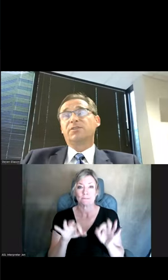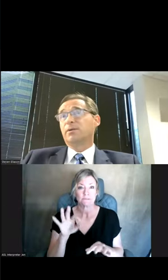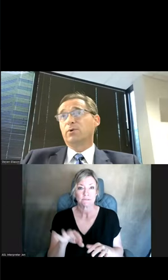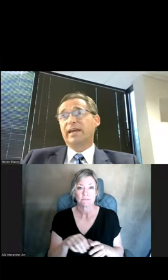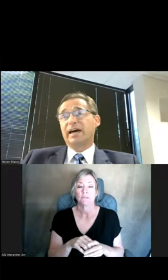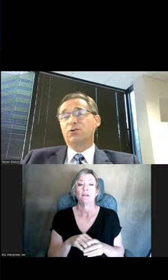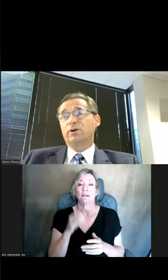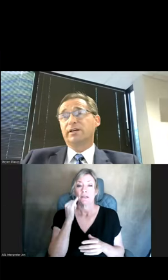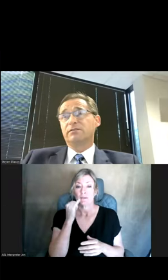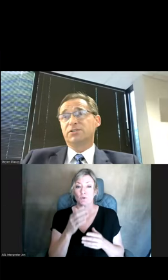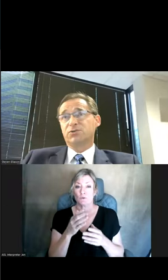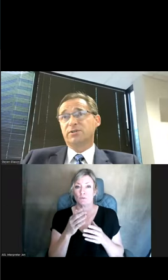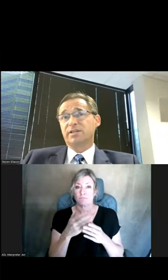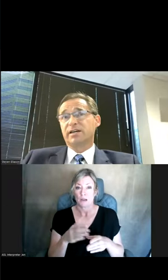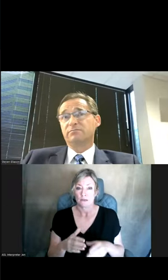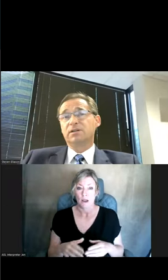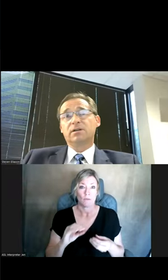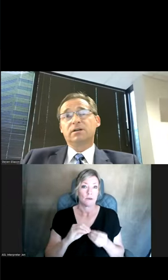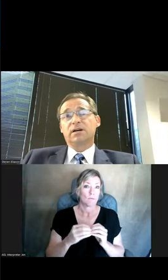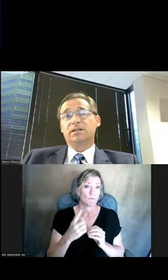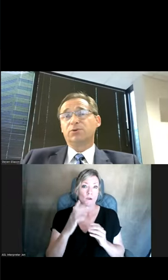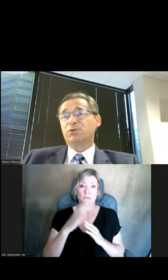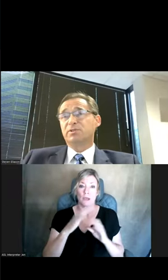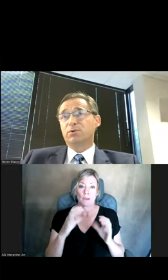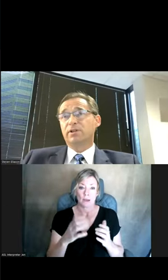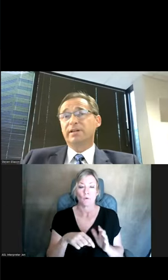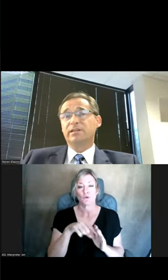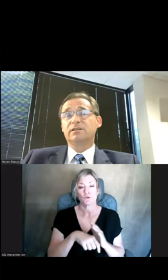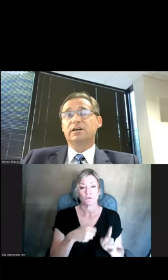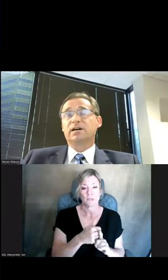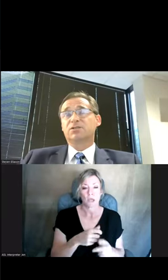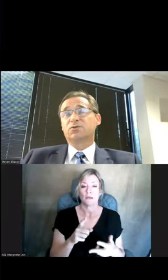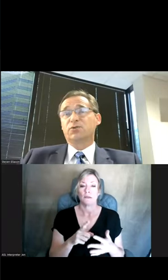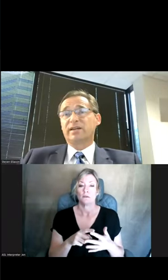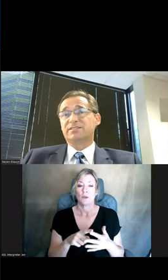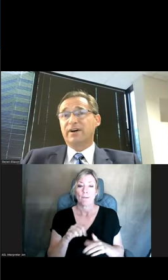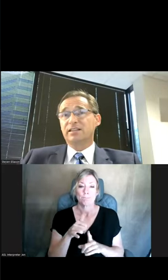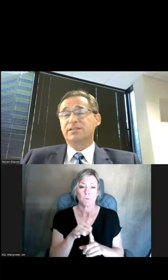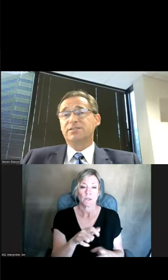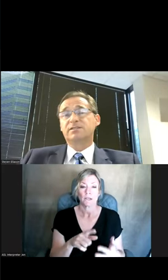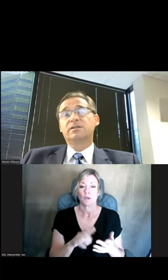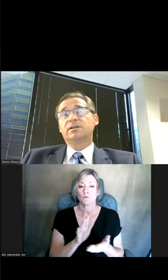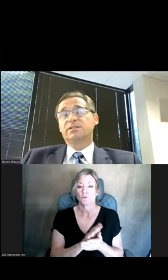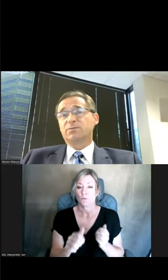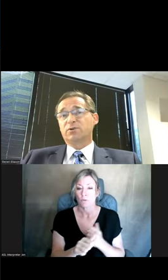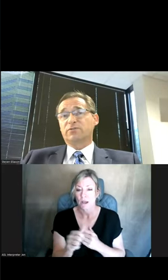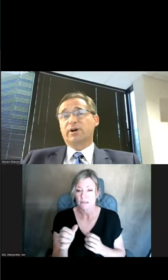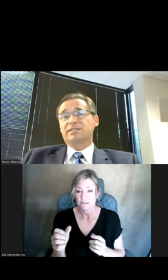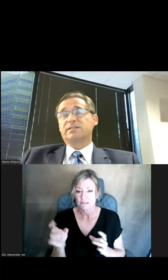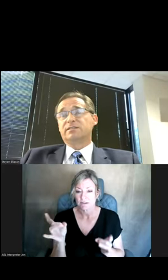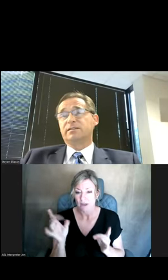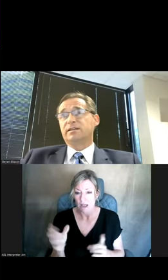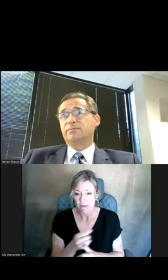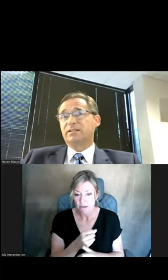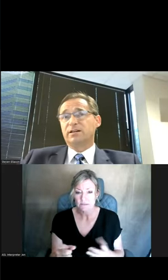the number one category is suicide. Number two is bullying, school threats and violence, some sort of